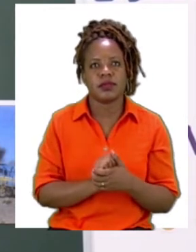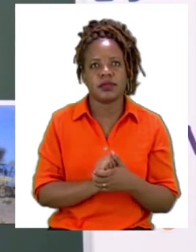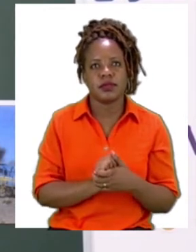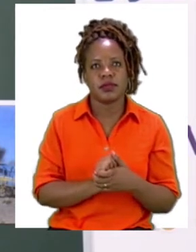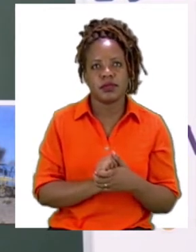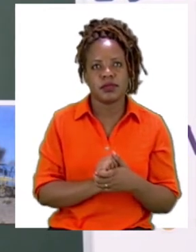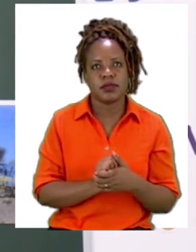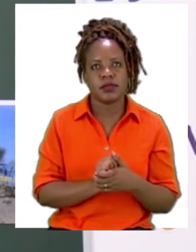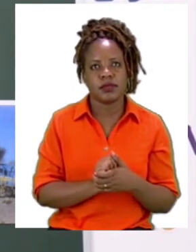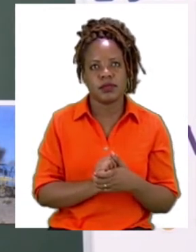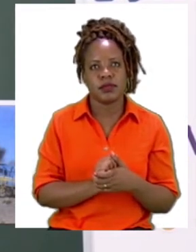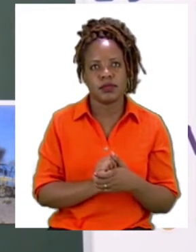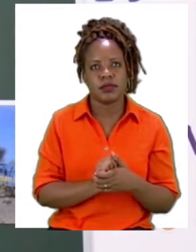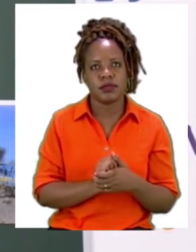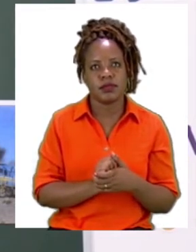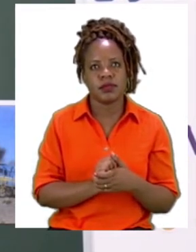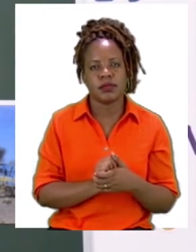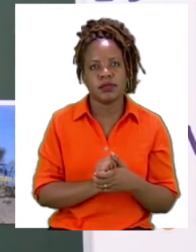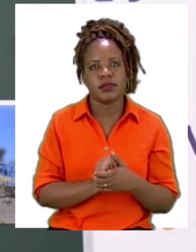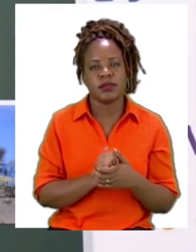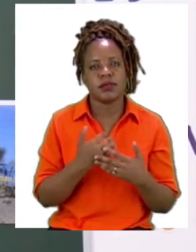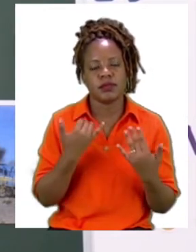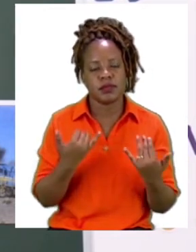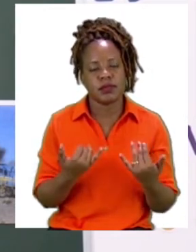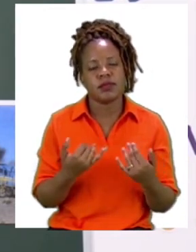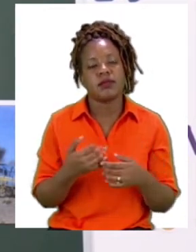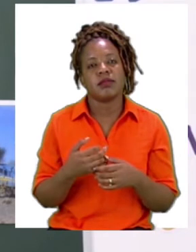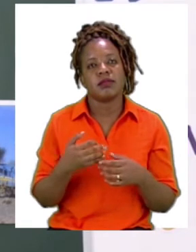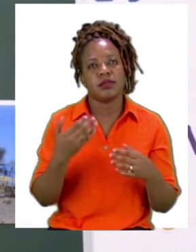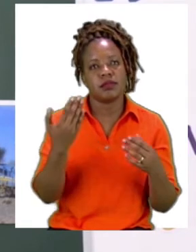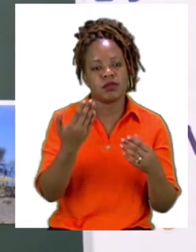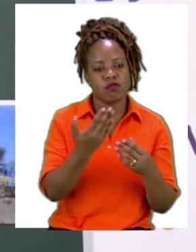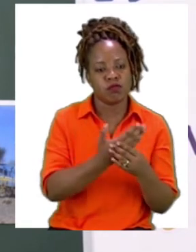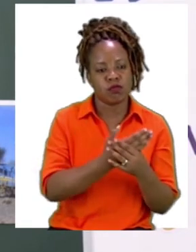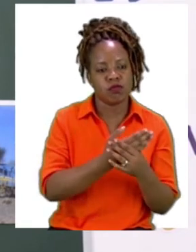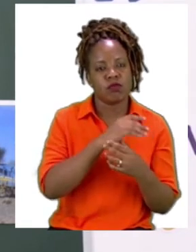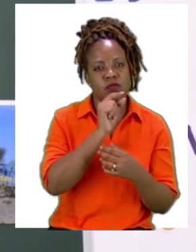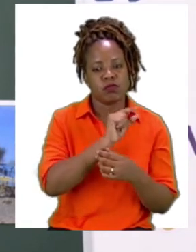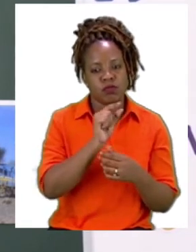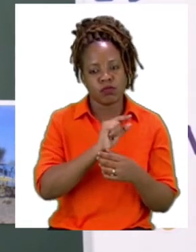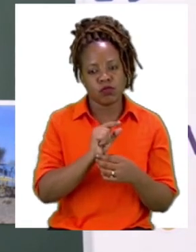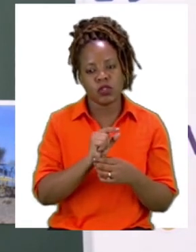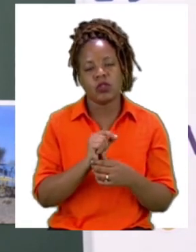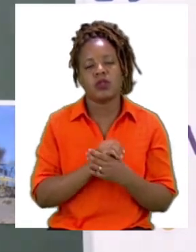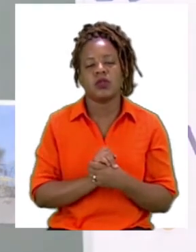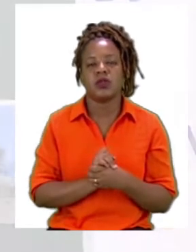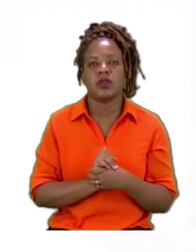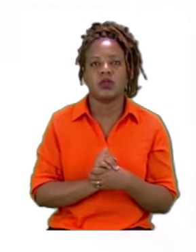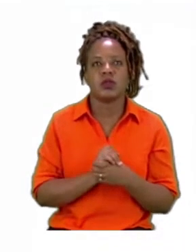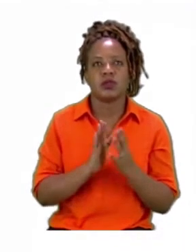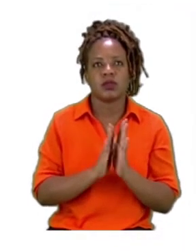on to some new words and old words as well. On the next page, page 4.